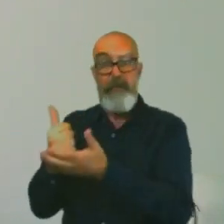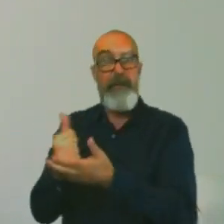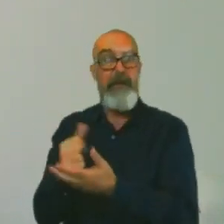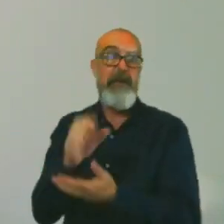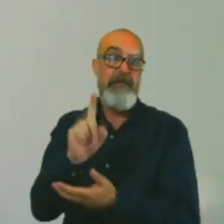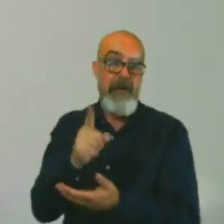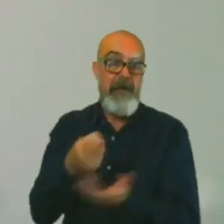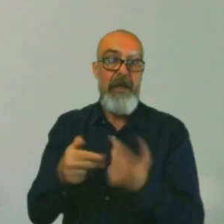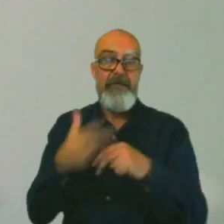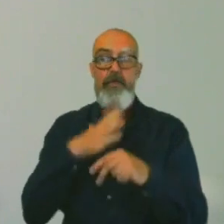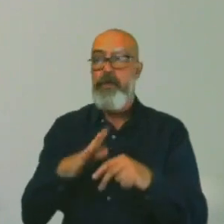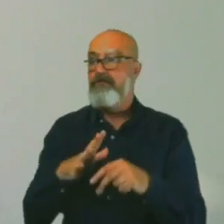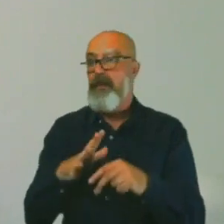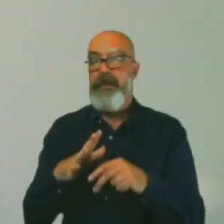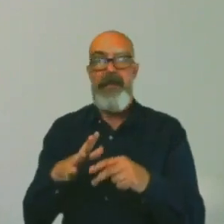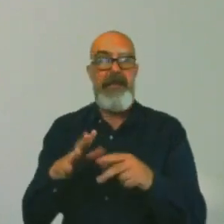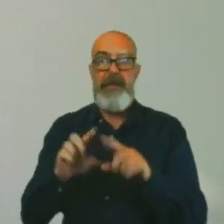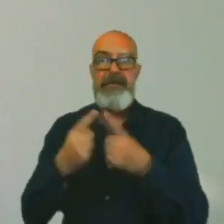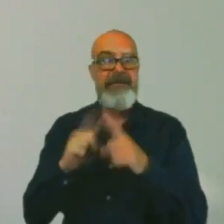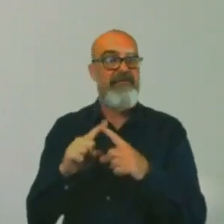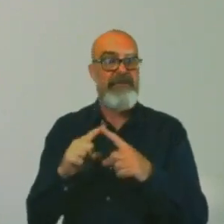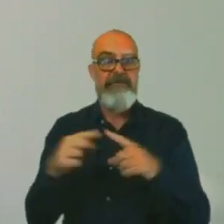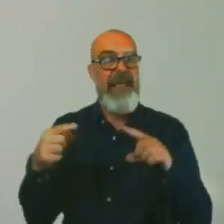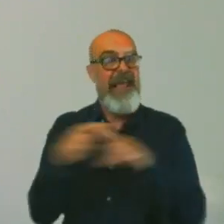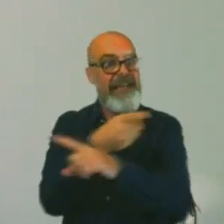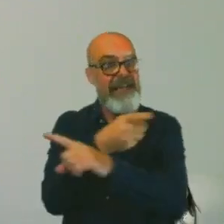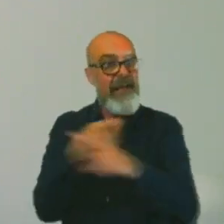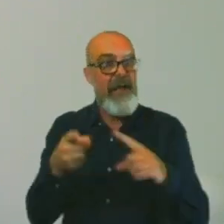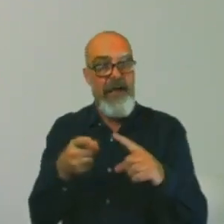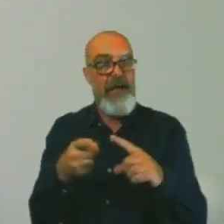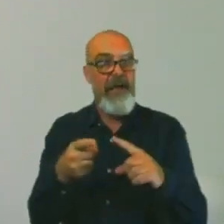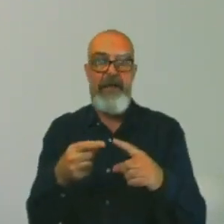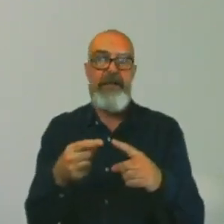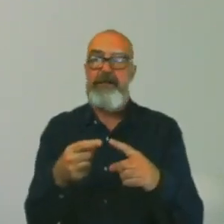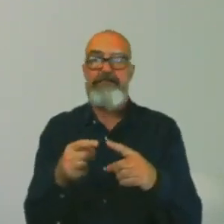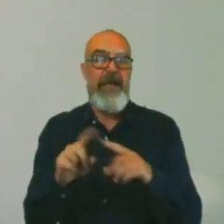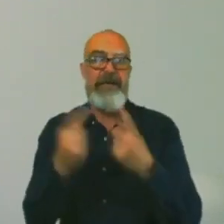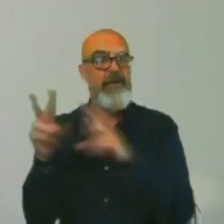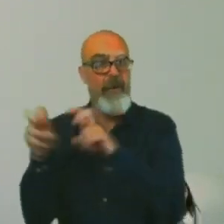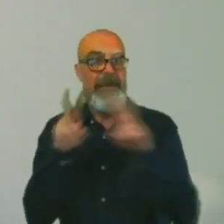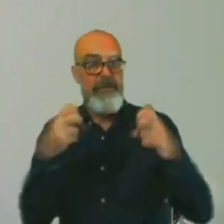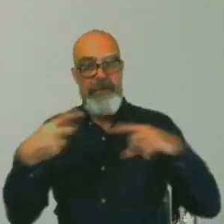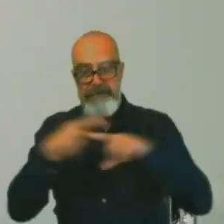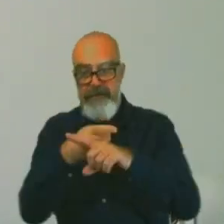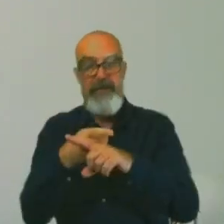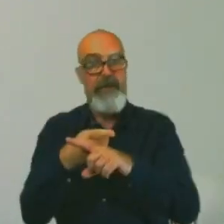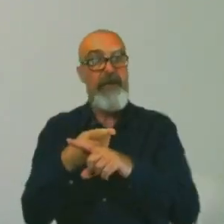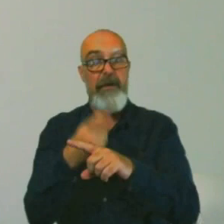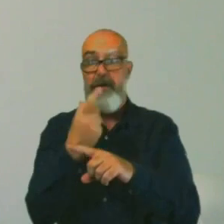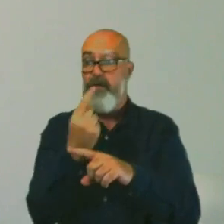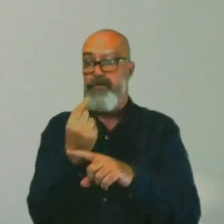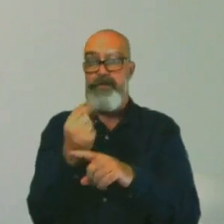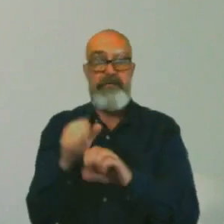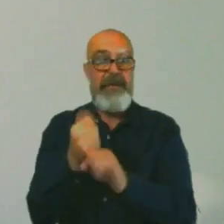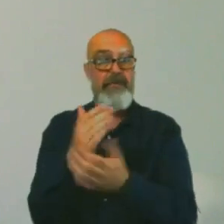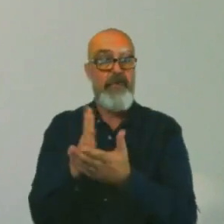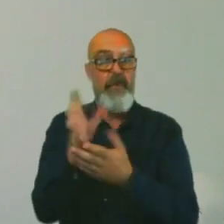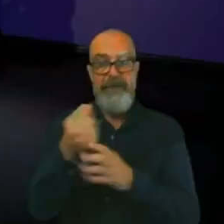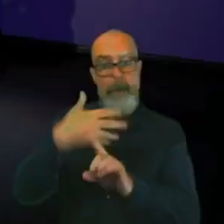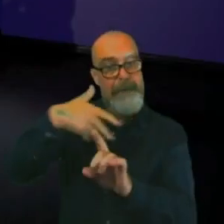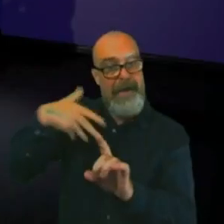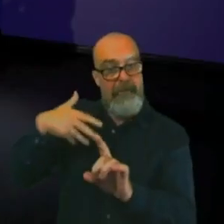PhD, then pretty much anything, as long as you have a passion for that subject and you are willing to learn new things.